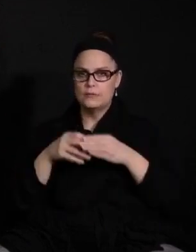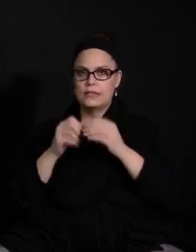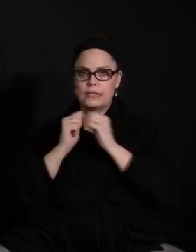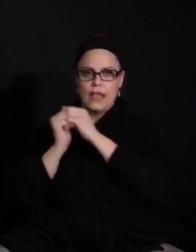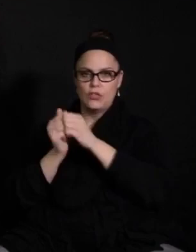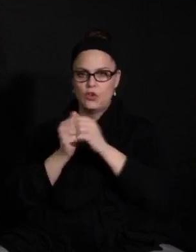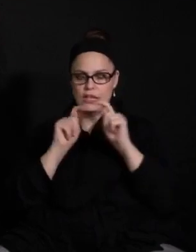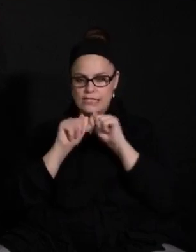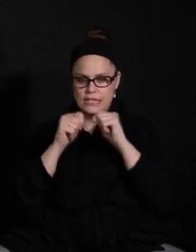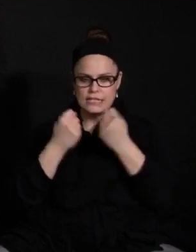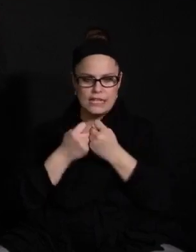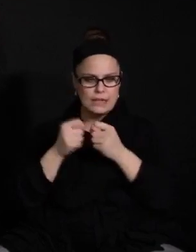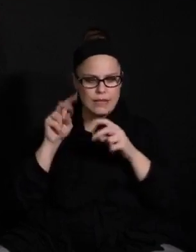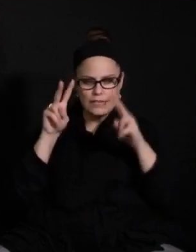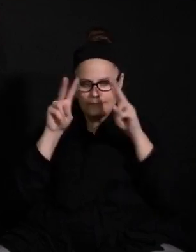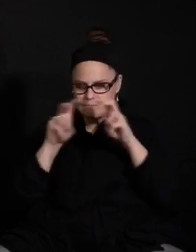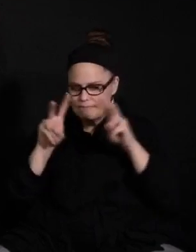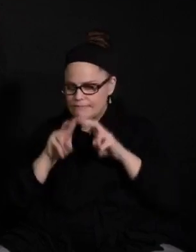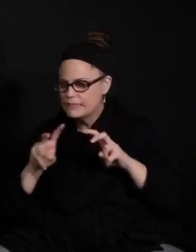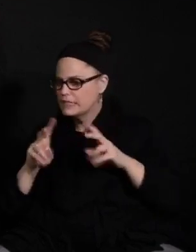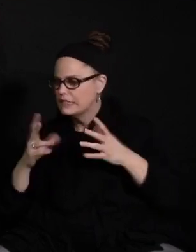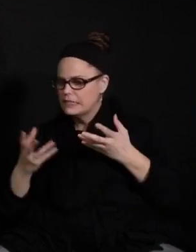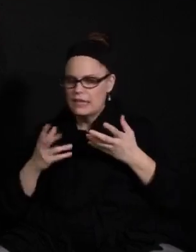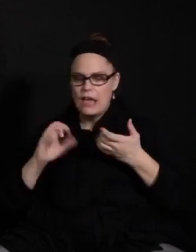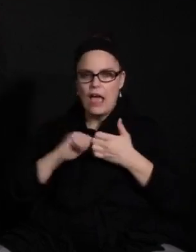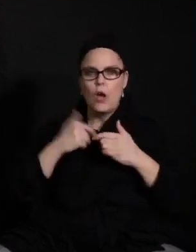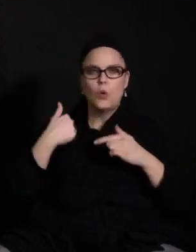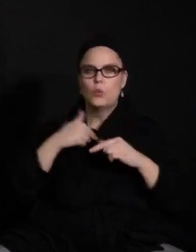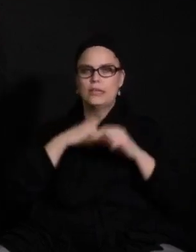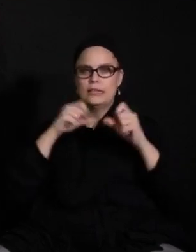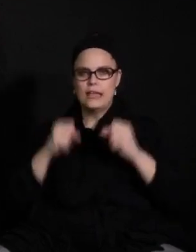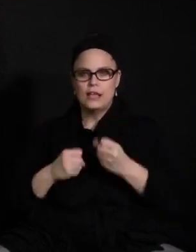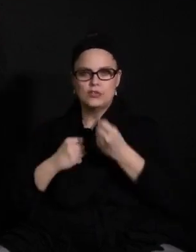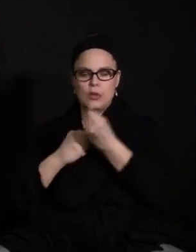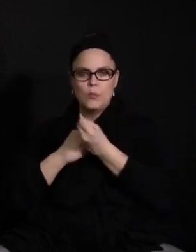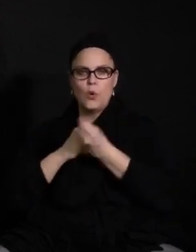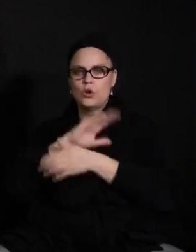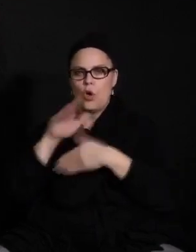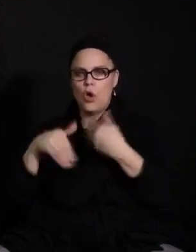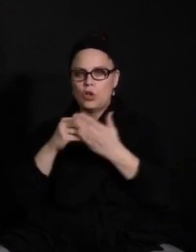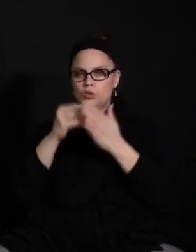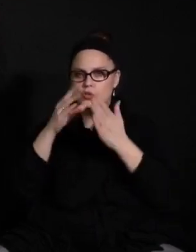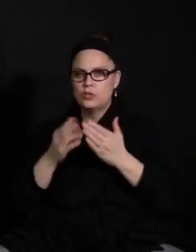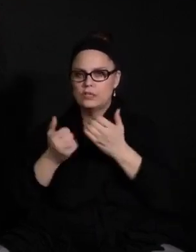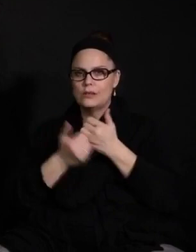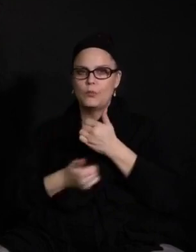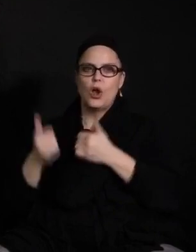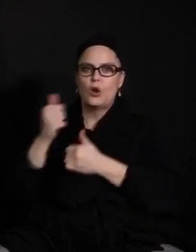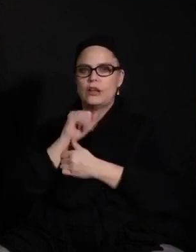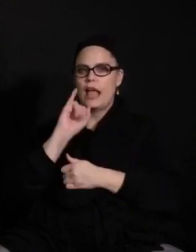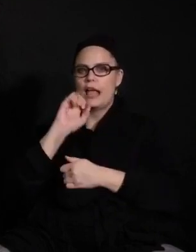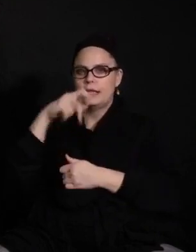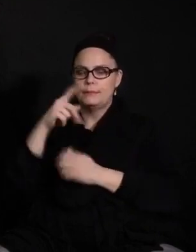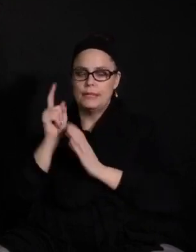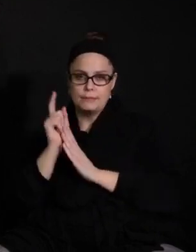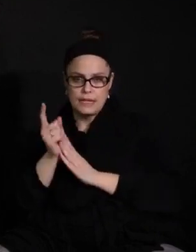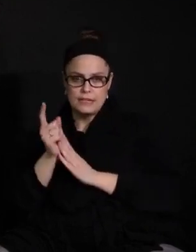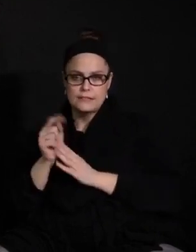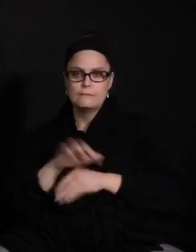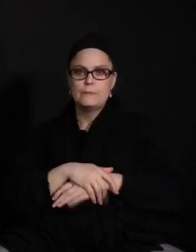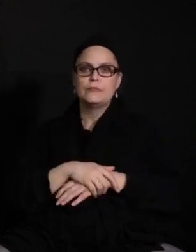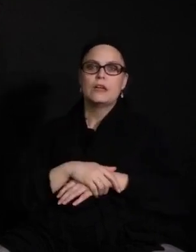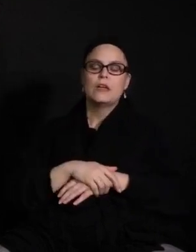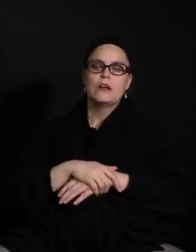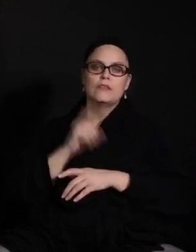look at the staffing and say how do we support all the students with the IEP minutes being the priority. For Global Arts Plus Upper